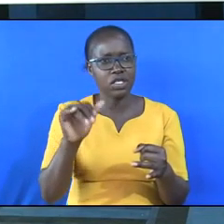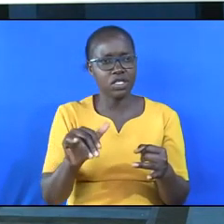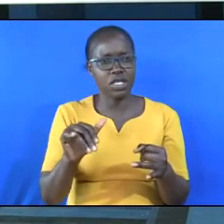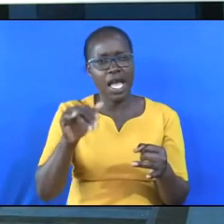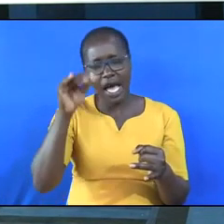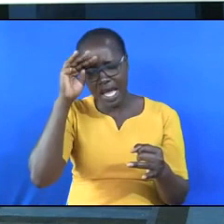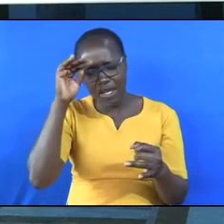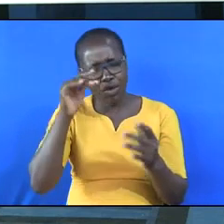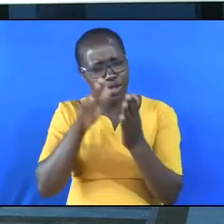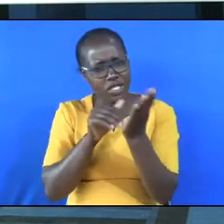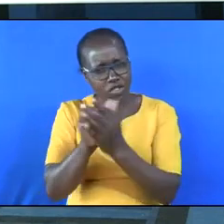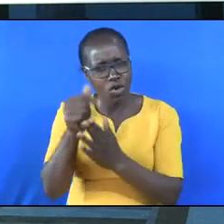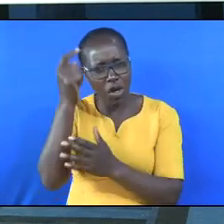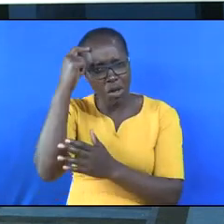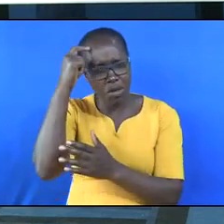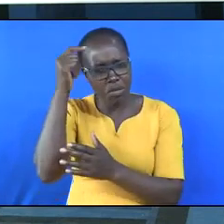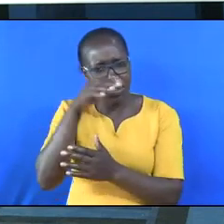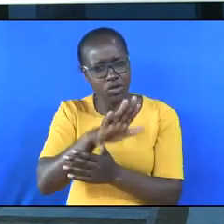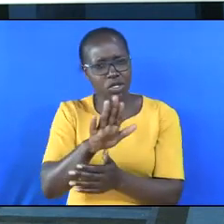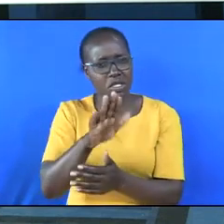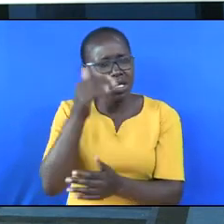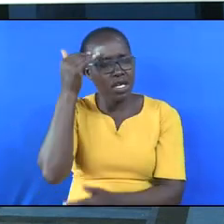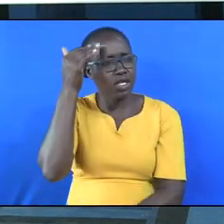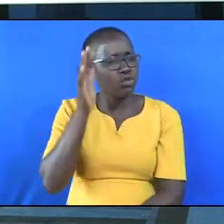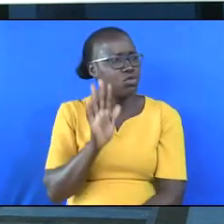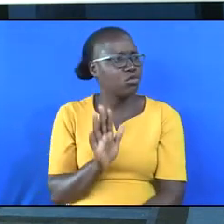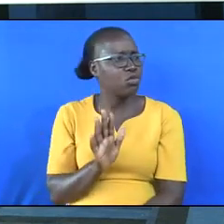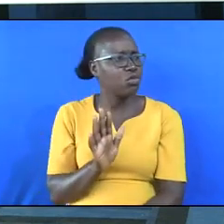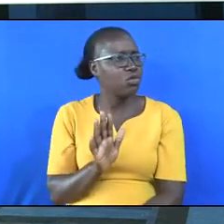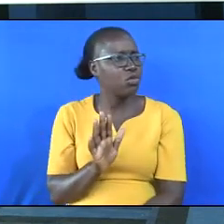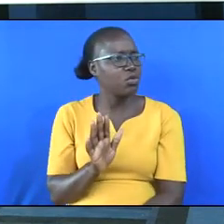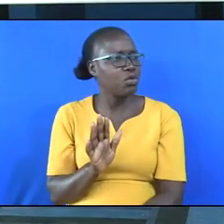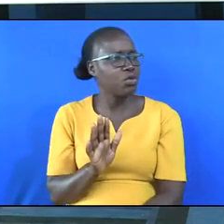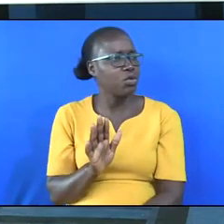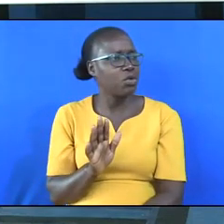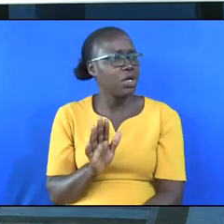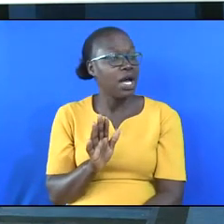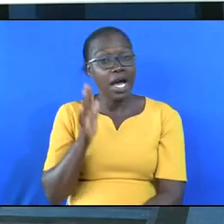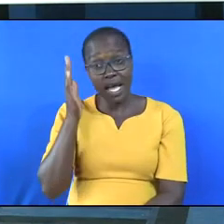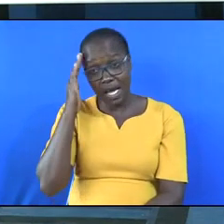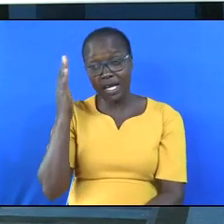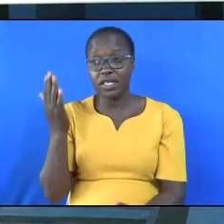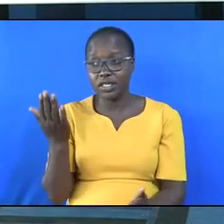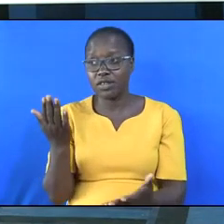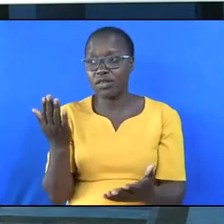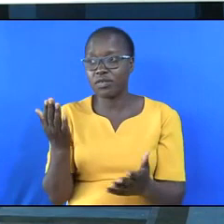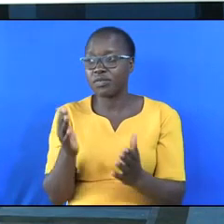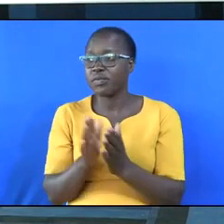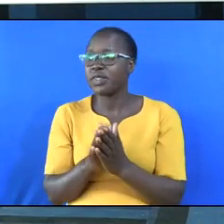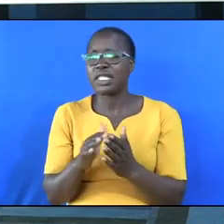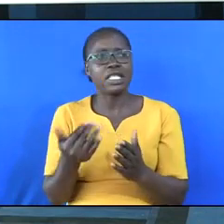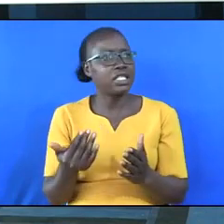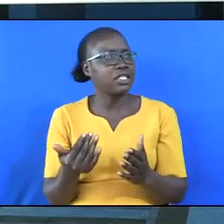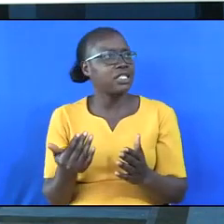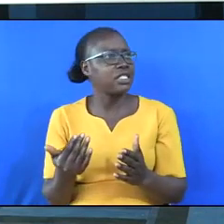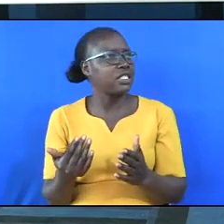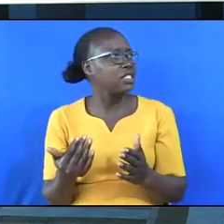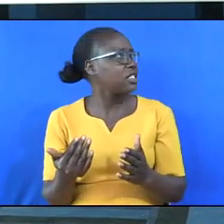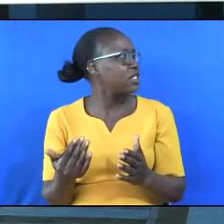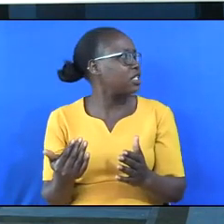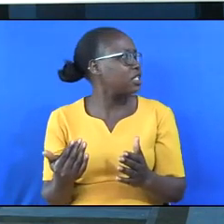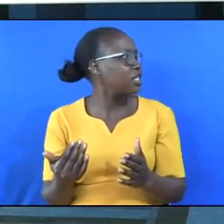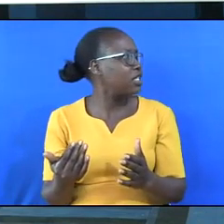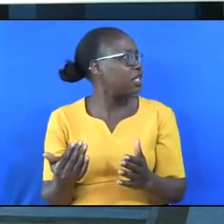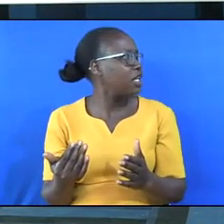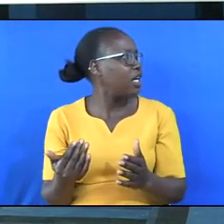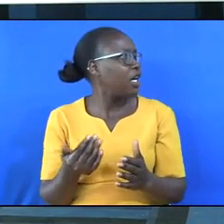destroys your brain cells. I do not know. I know that I do not have many brain cells left, but I want to